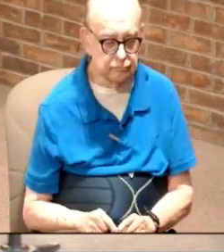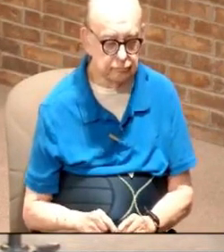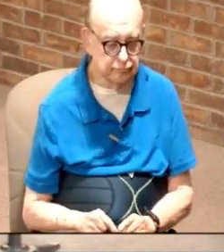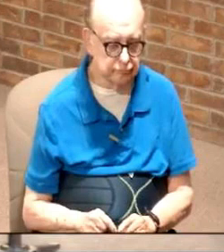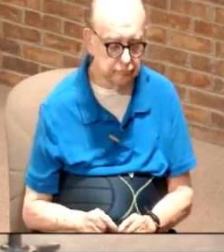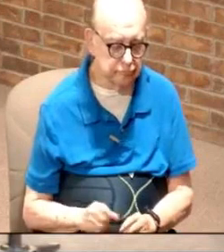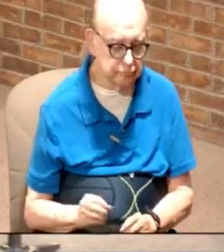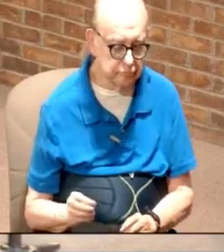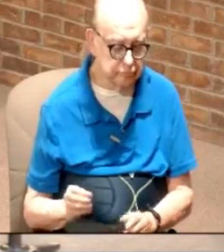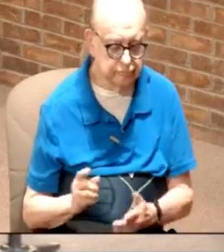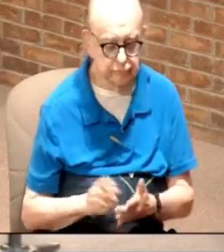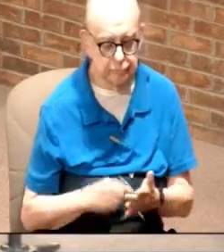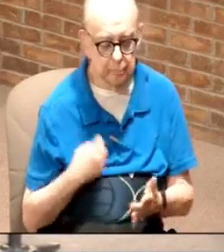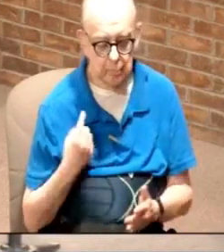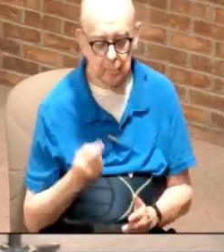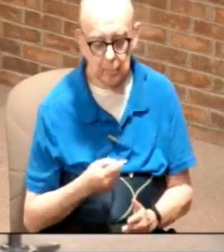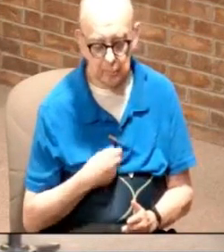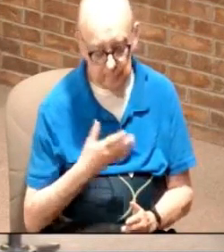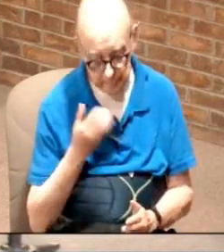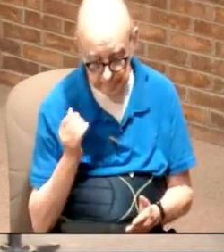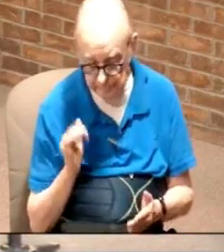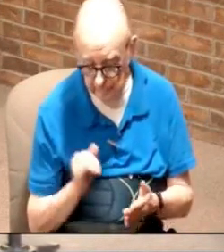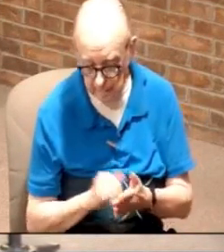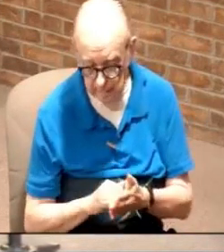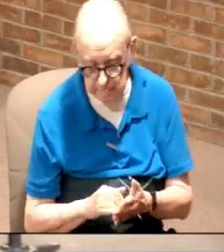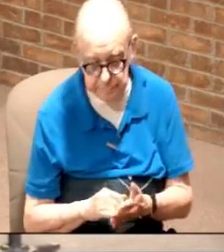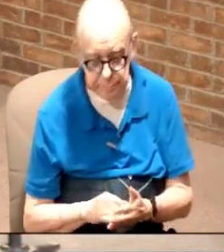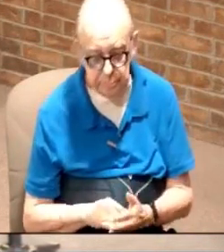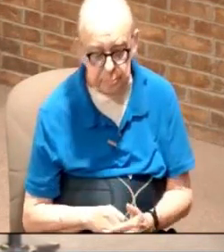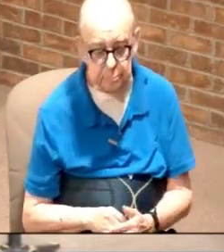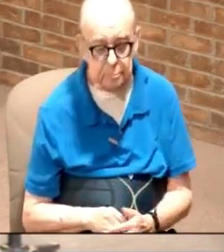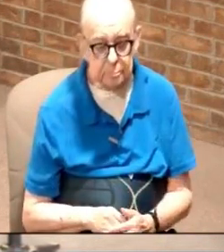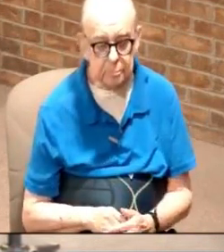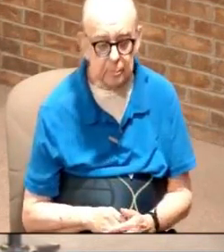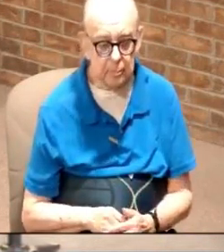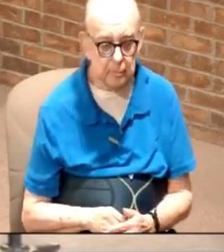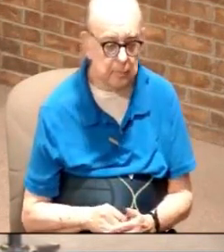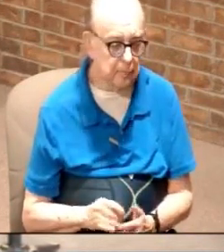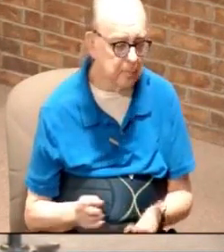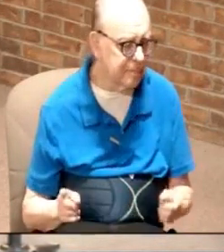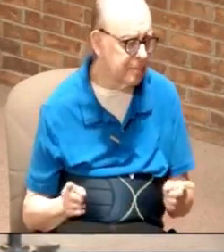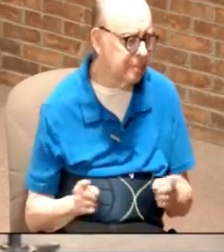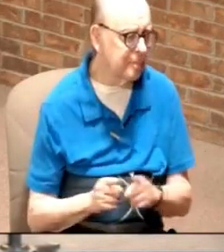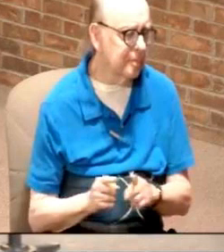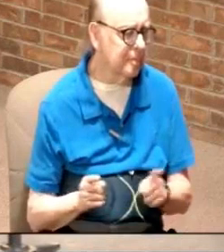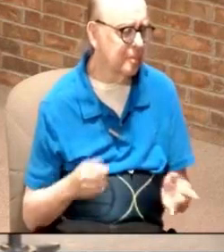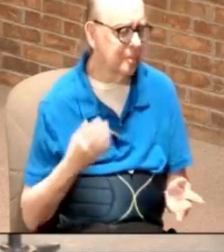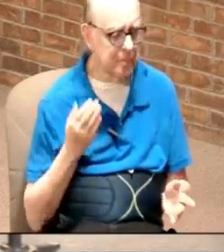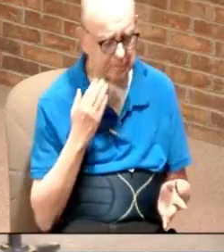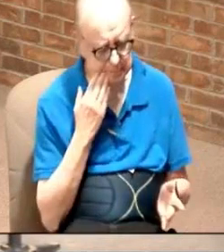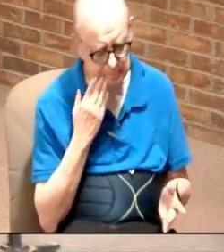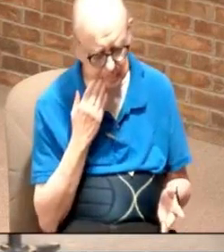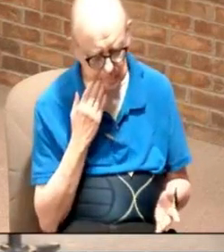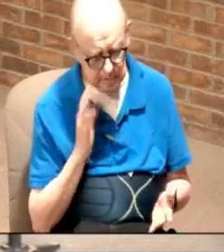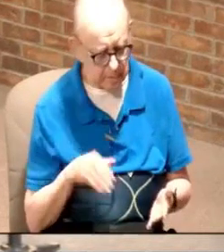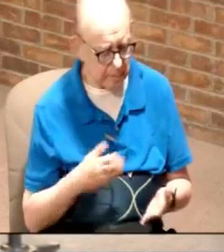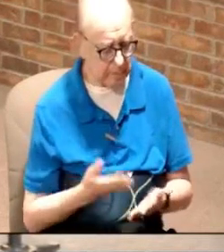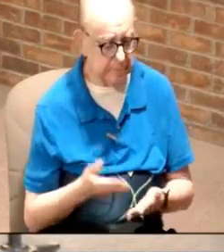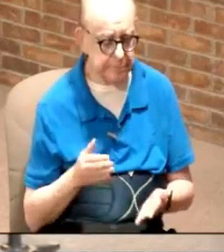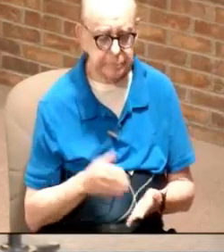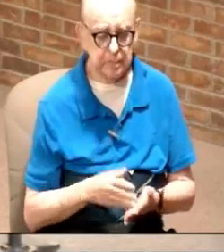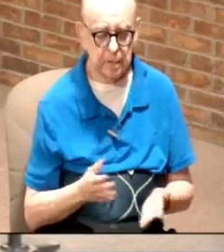And so, sometimes, we forget about these things. You know, it's like, you know, I've been born again